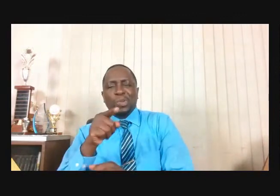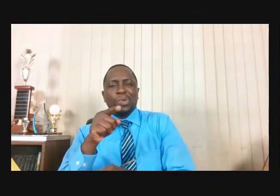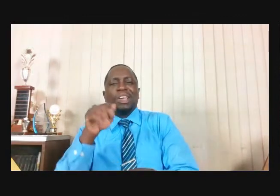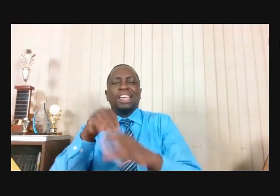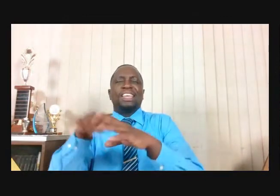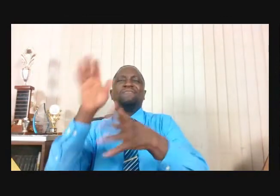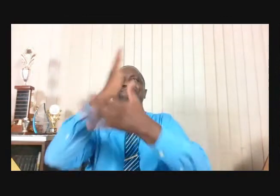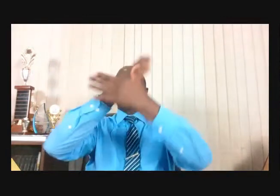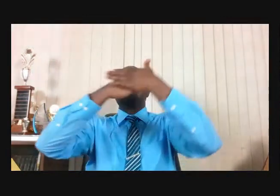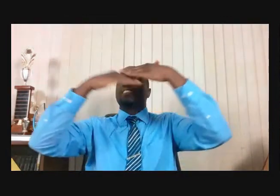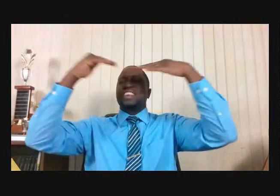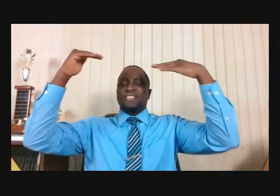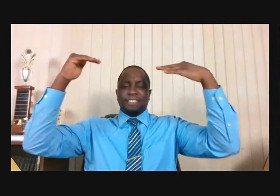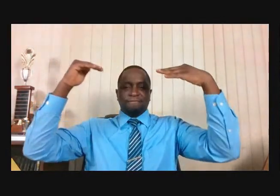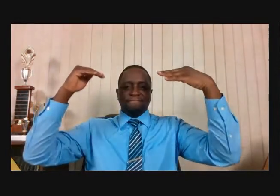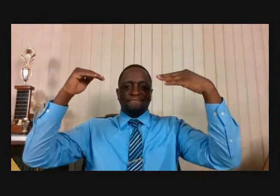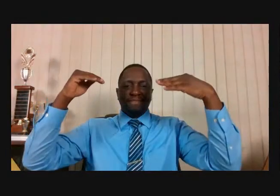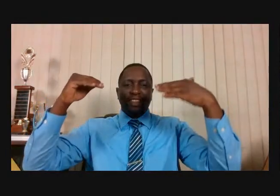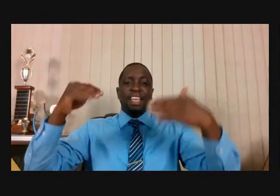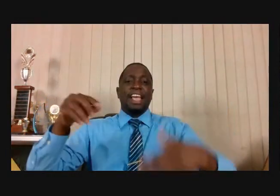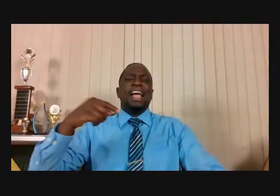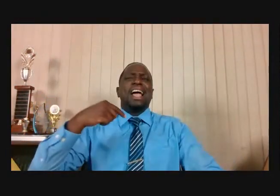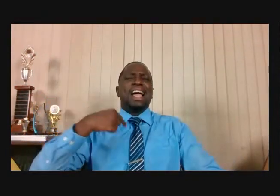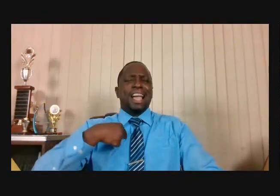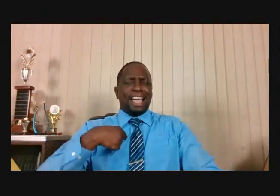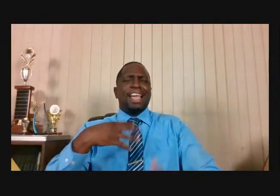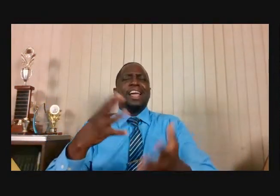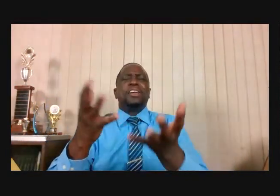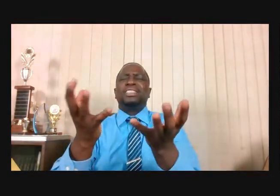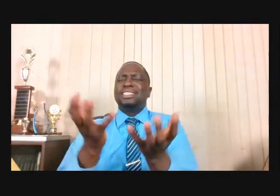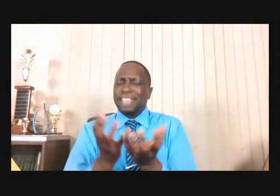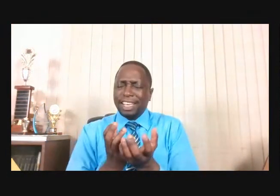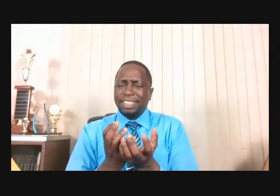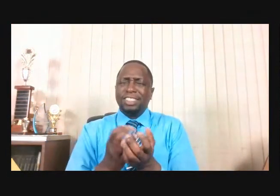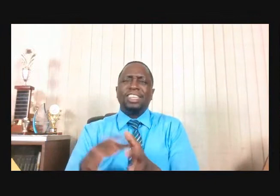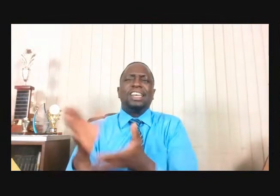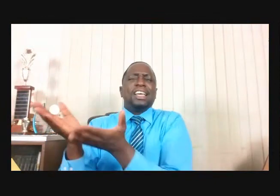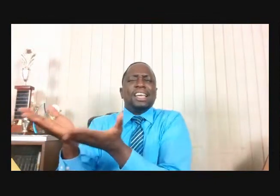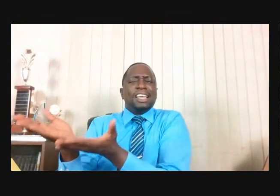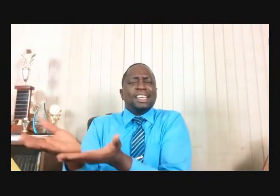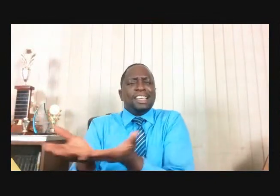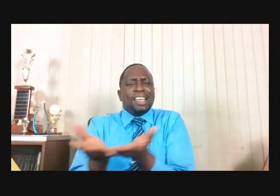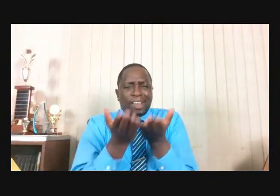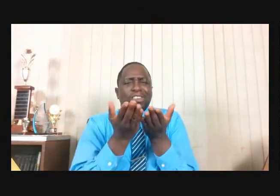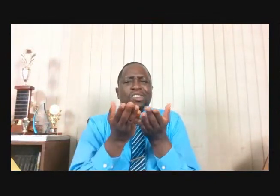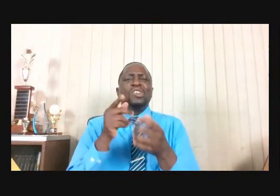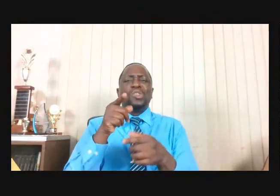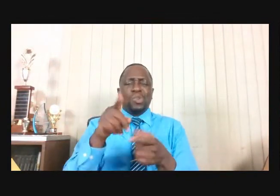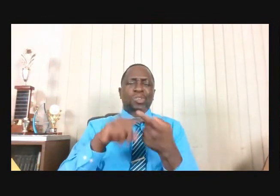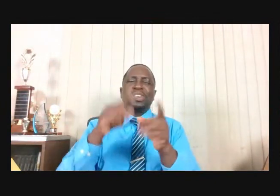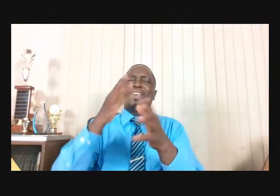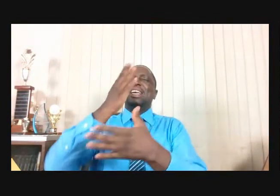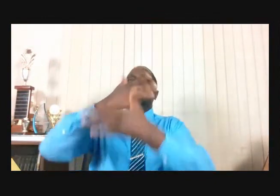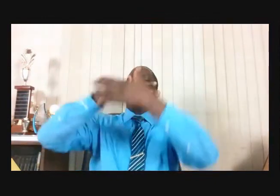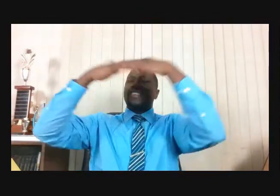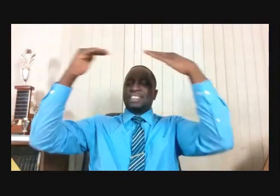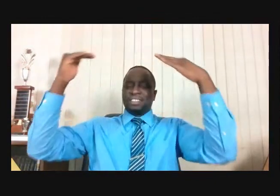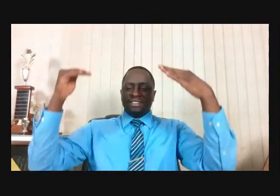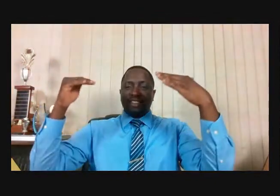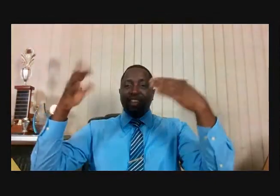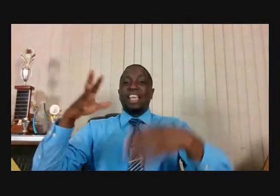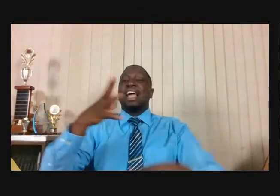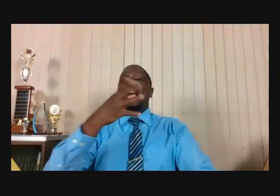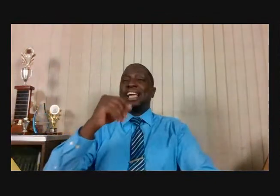I long to take you to heaven. I've made a place for you and I will come to